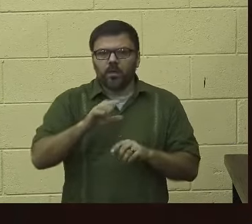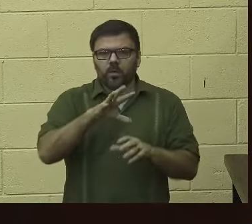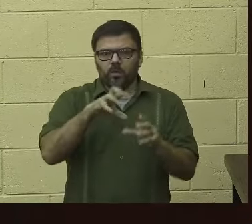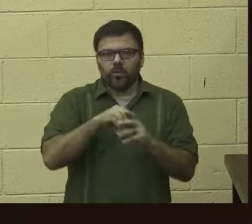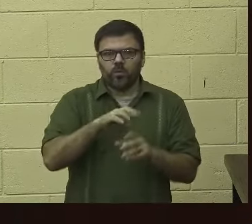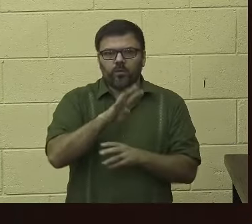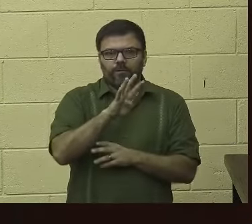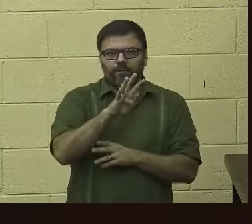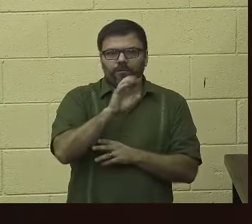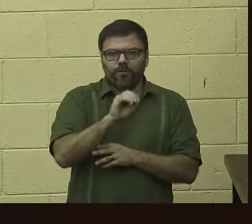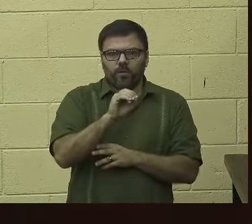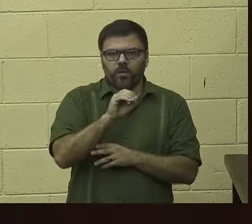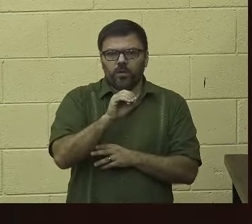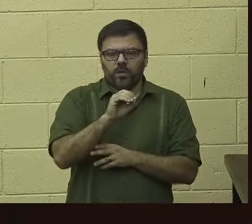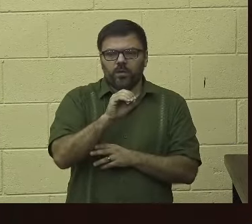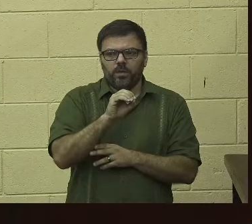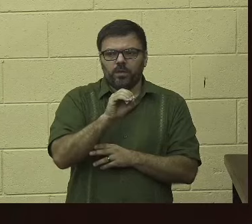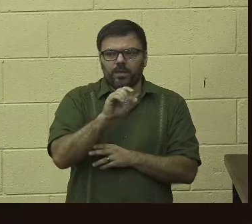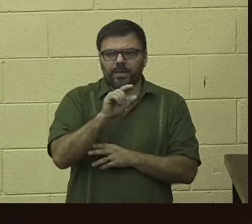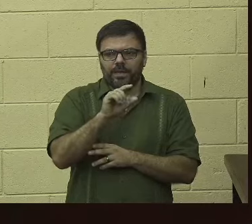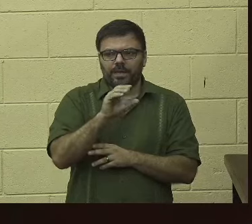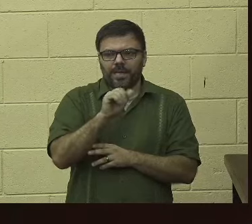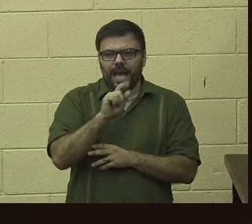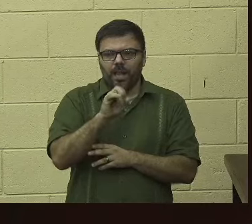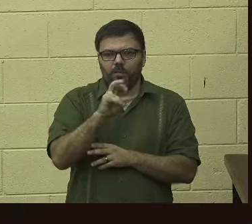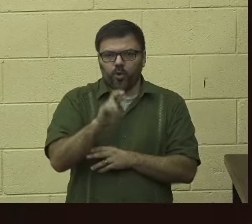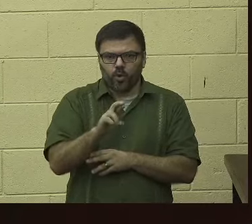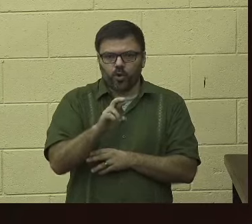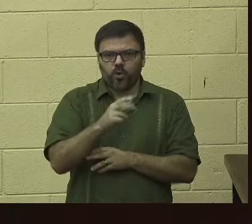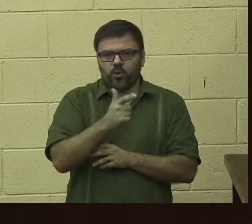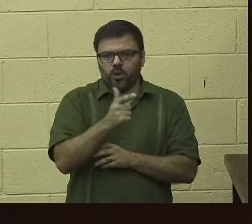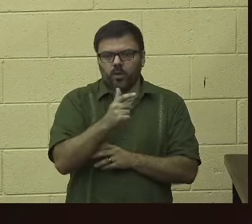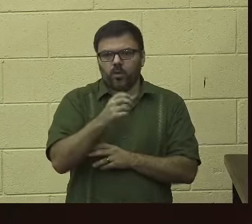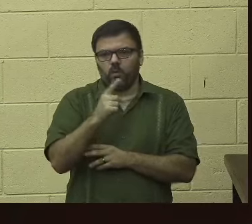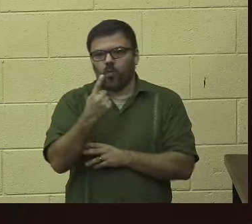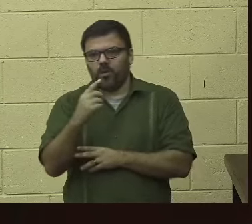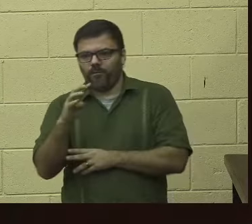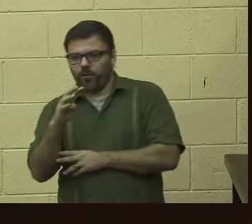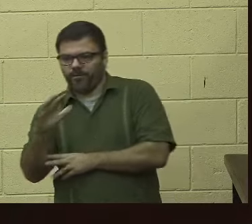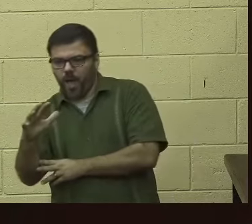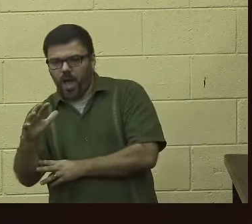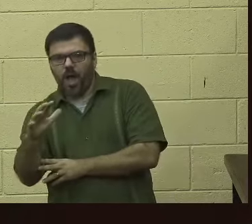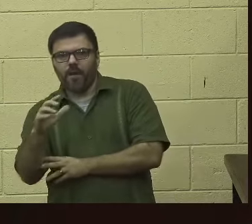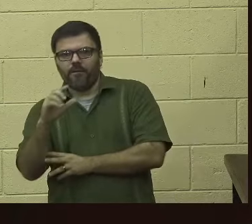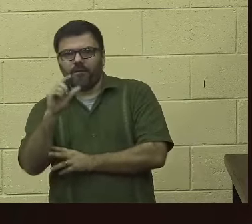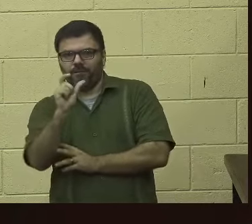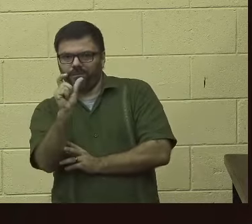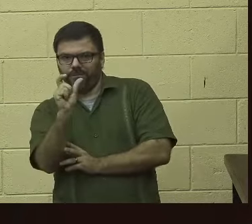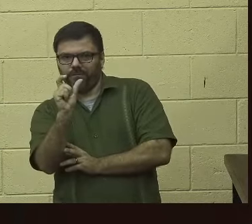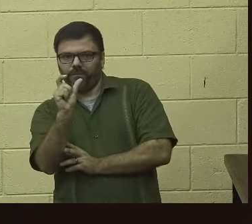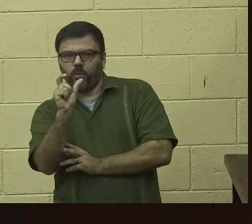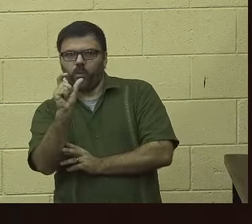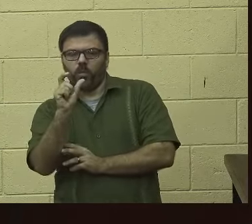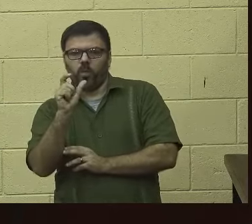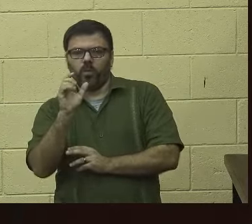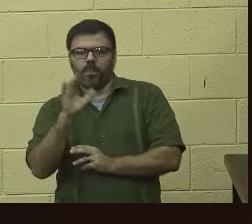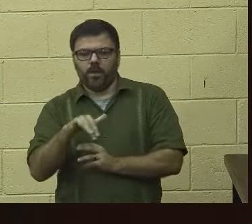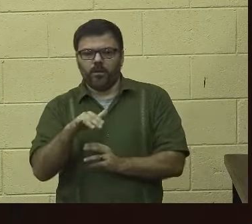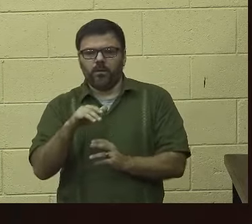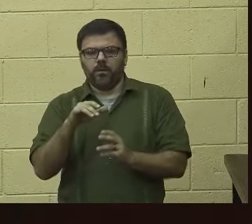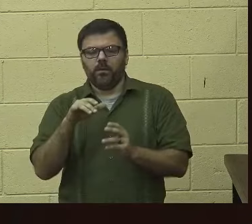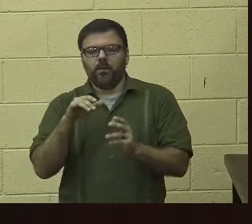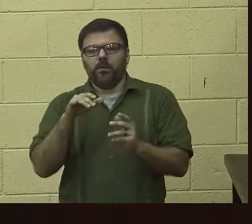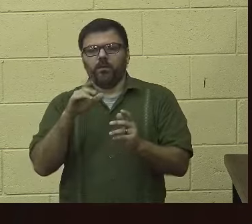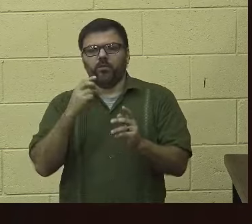prohibited weapons, one .45 caliber weapon, which was used to target the